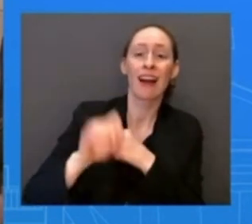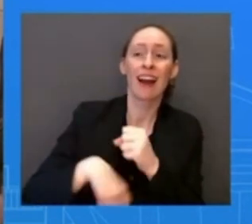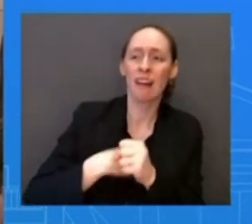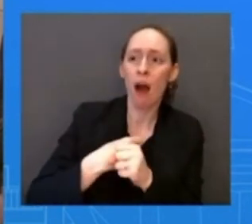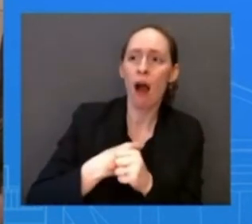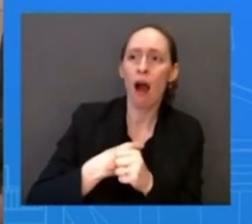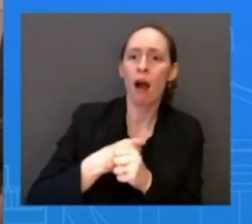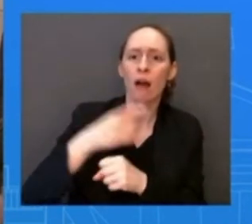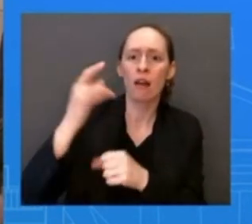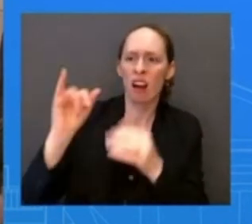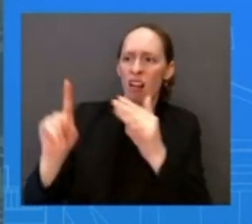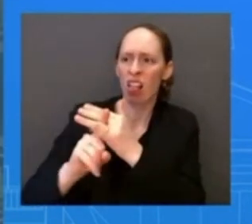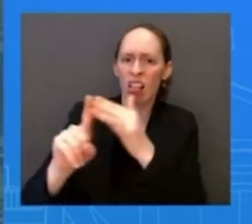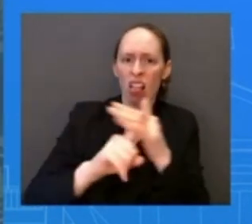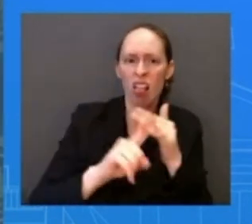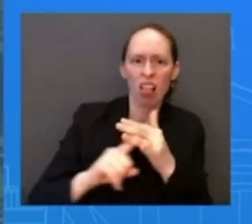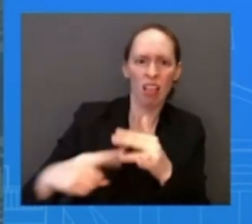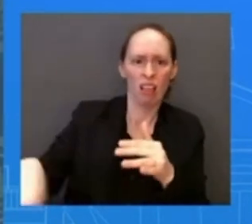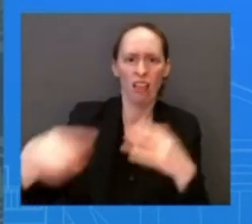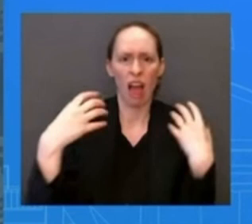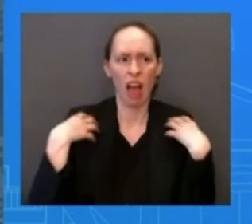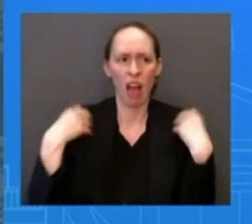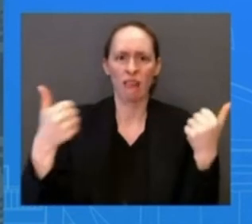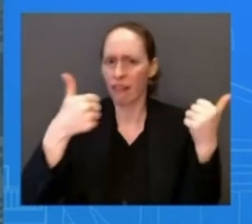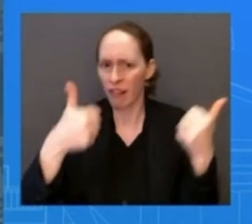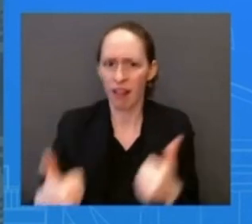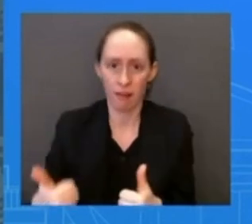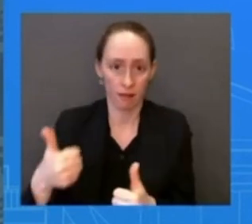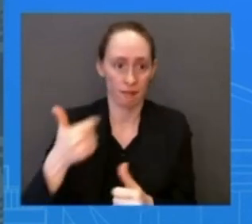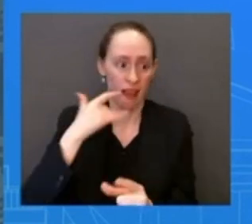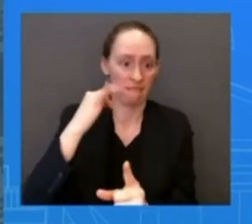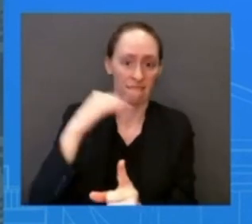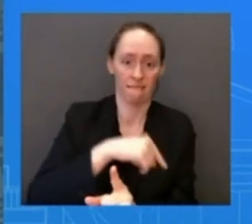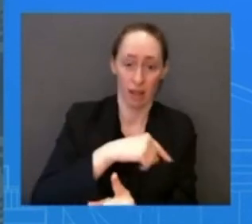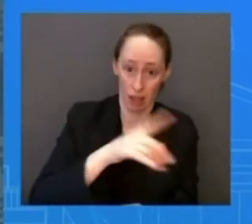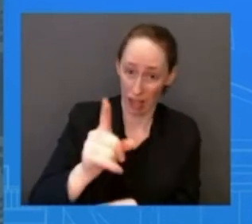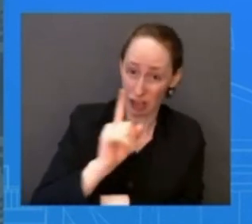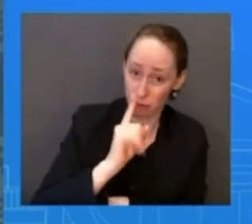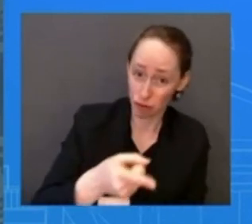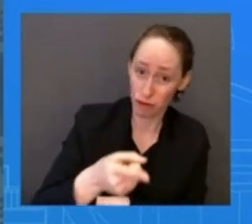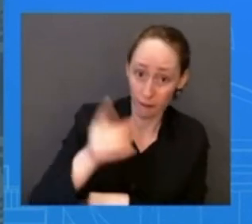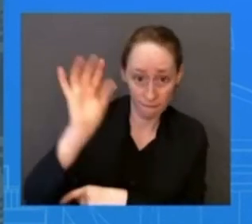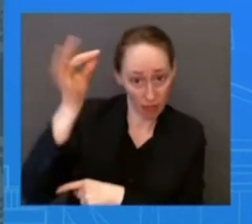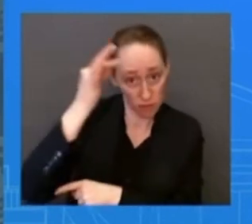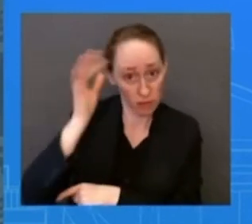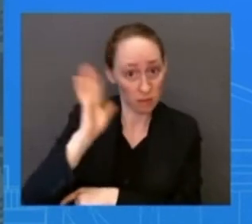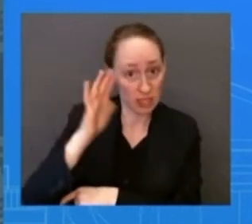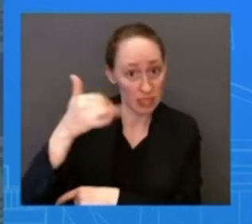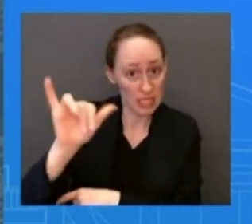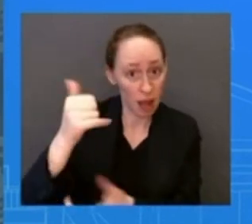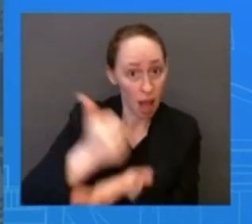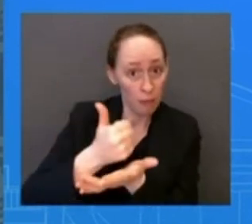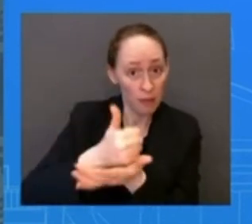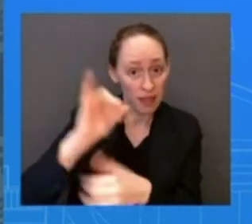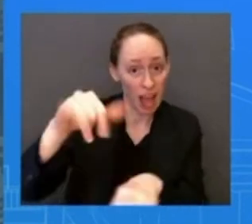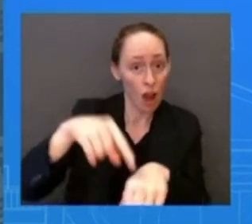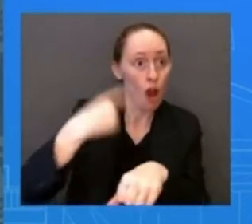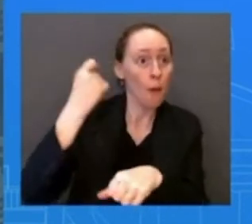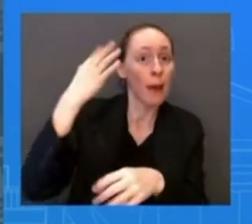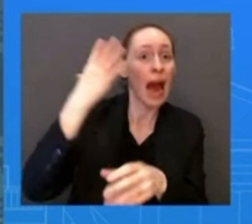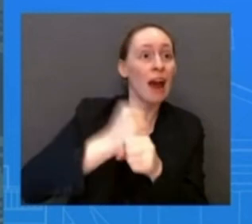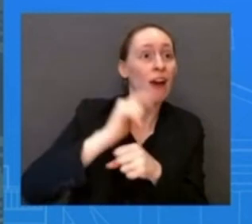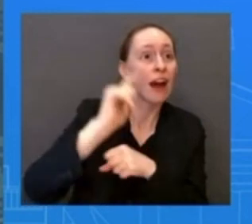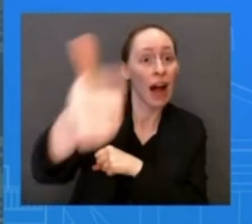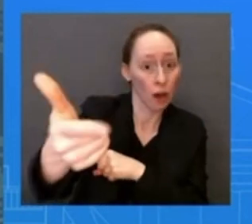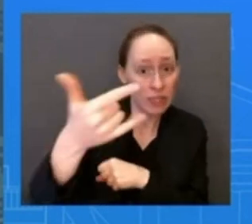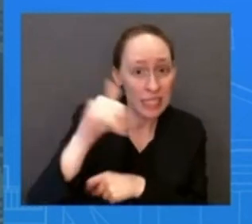watching? Well, as you know, there's an investigation going on at this moment. So we're going to let that investigation continue. But,